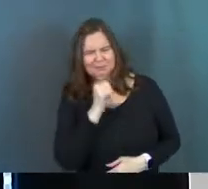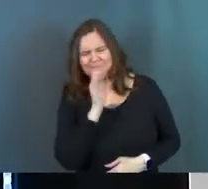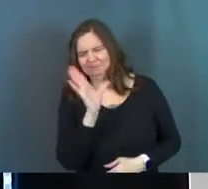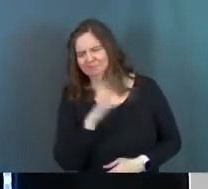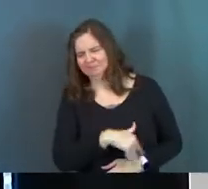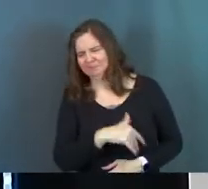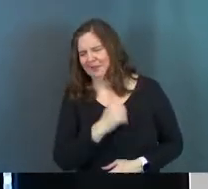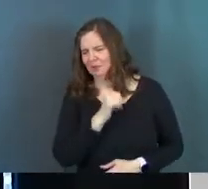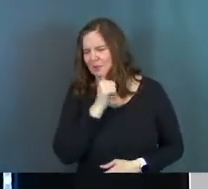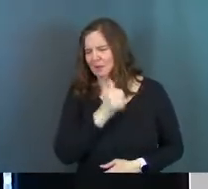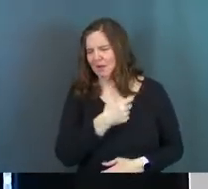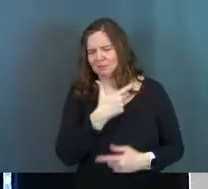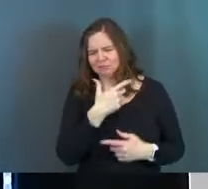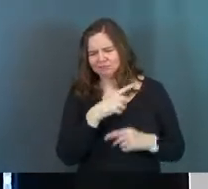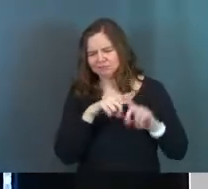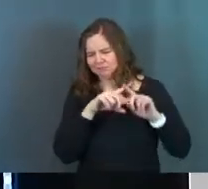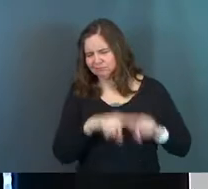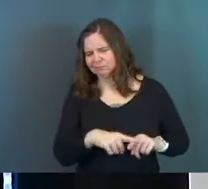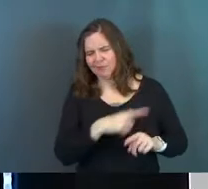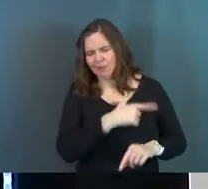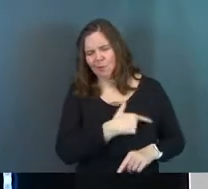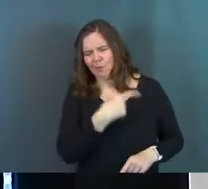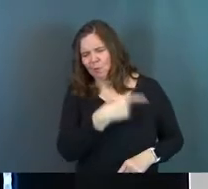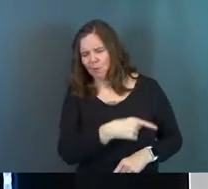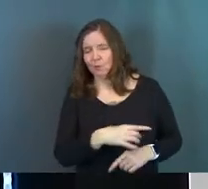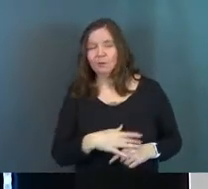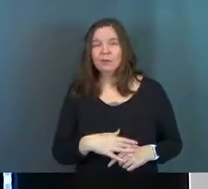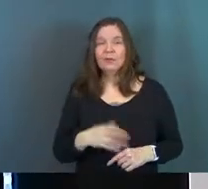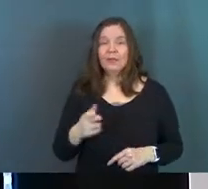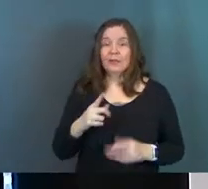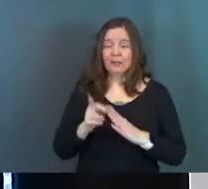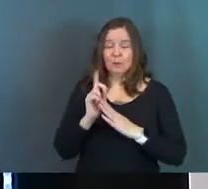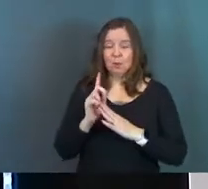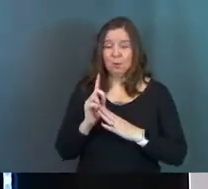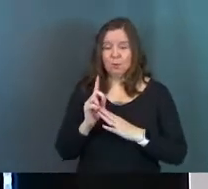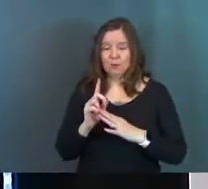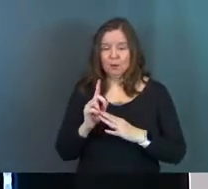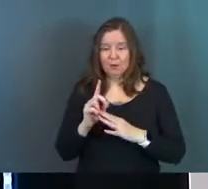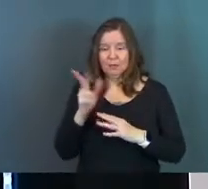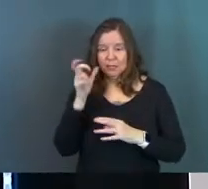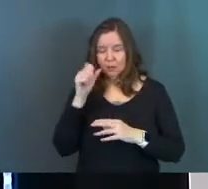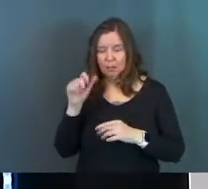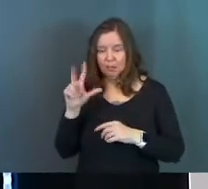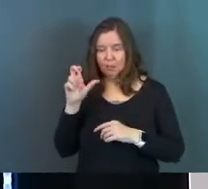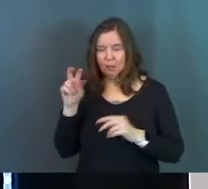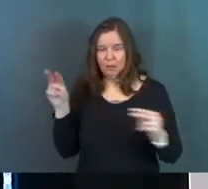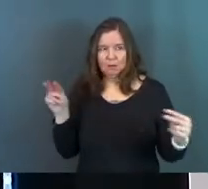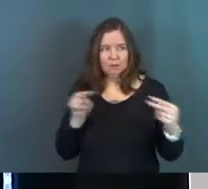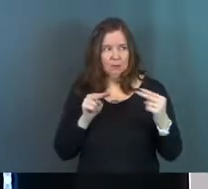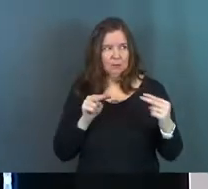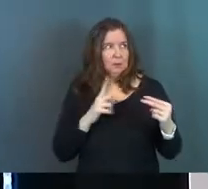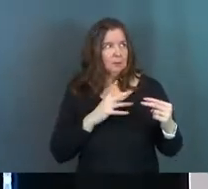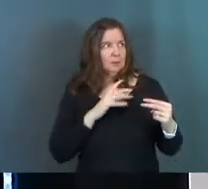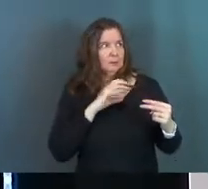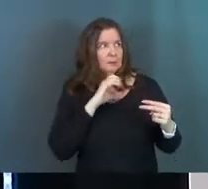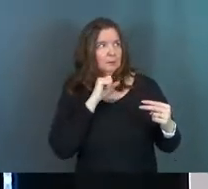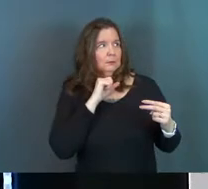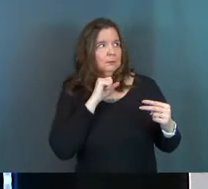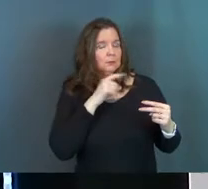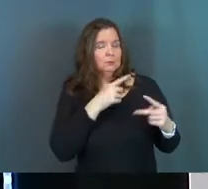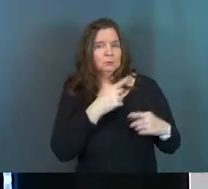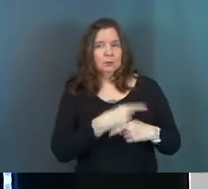me, no way. I would never do that, Lord. Sure enough. So Peter has this moment of looking at the Lord and Jesus looking at him and he goes, he was right.